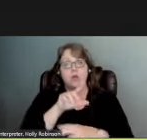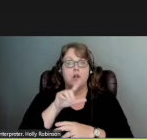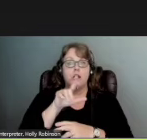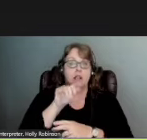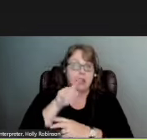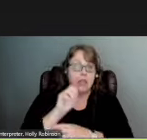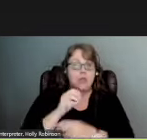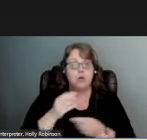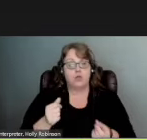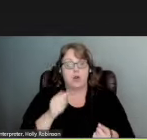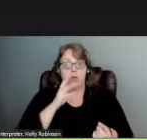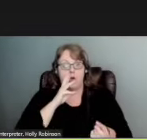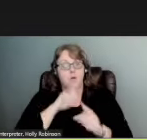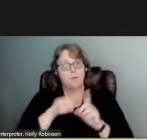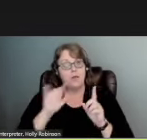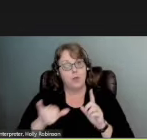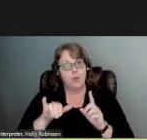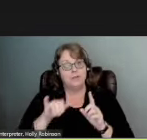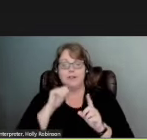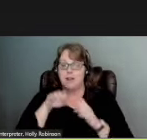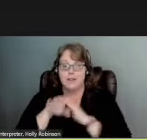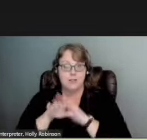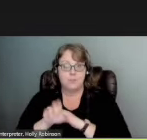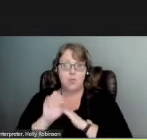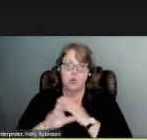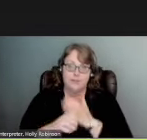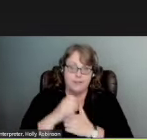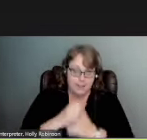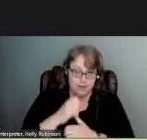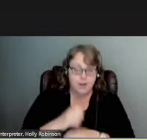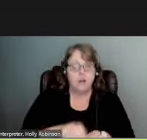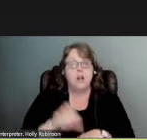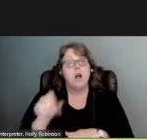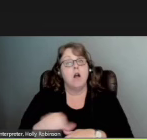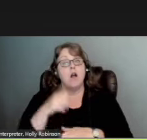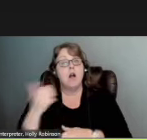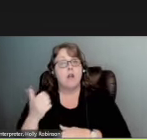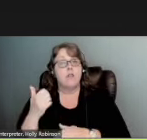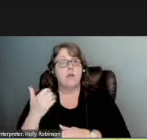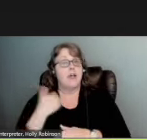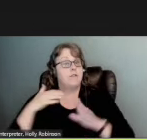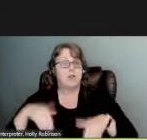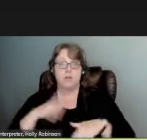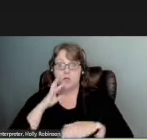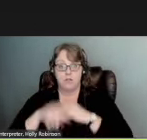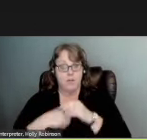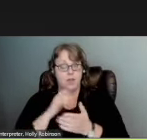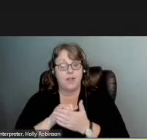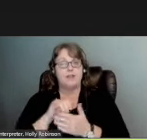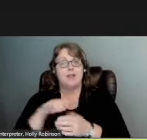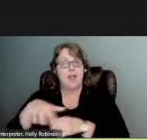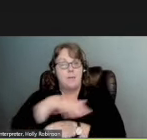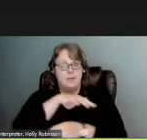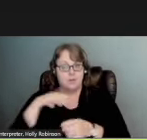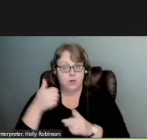but these sources can be inaccessible or contaminated but there's another reservoir that we haven't talked about yet and that's the atmosphere